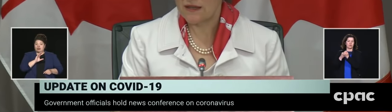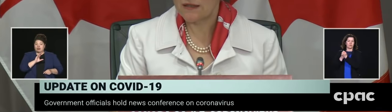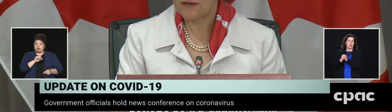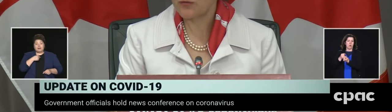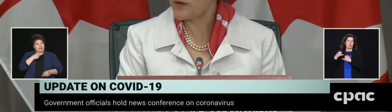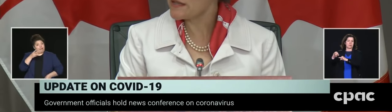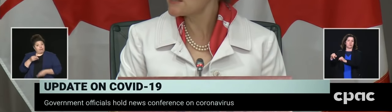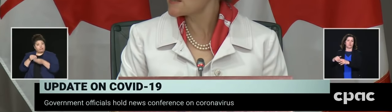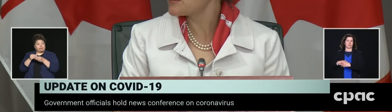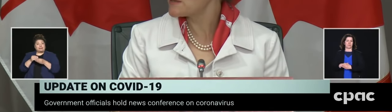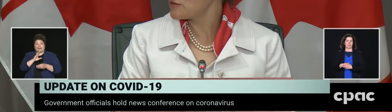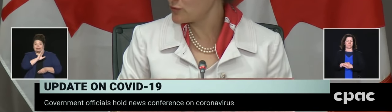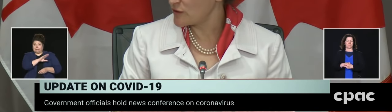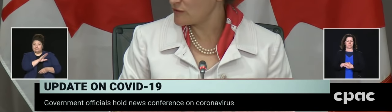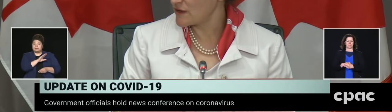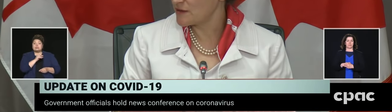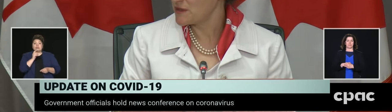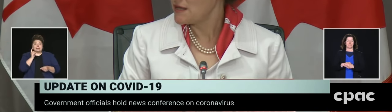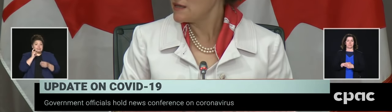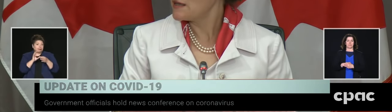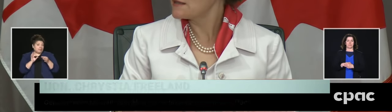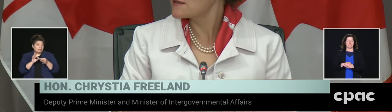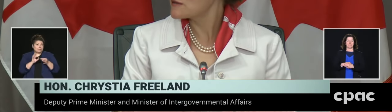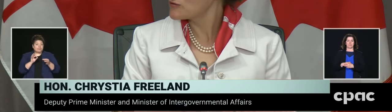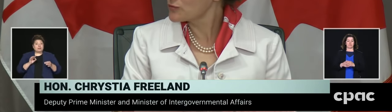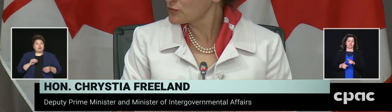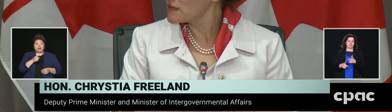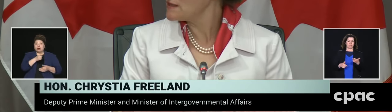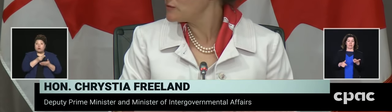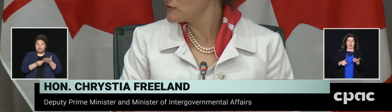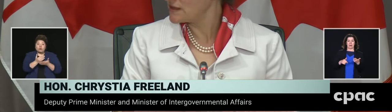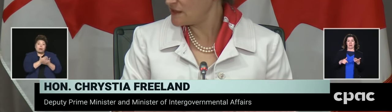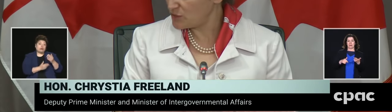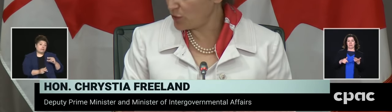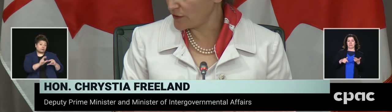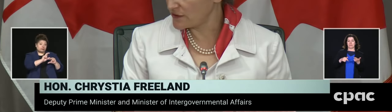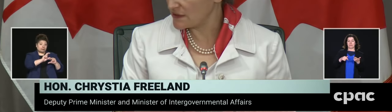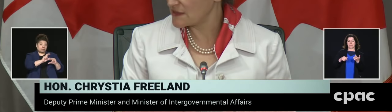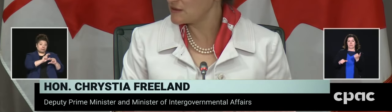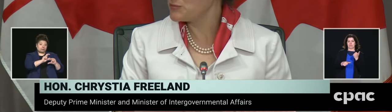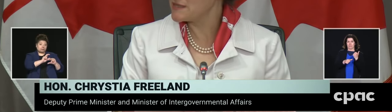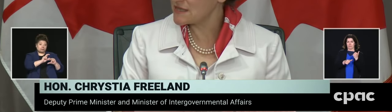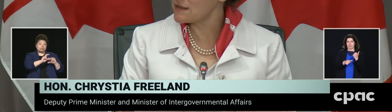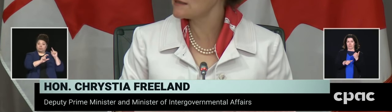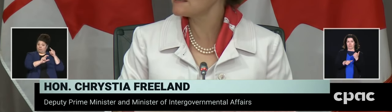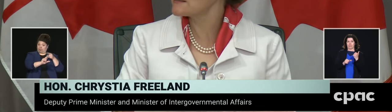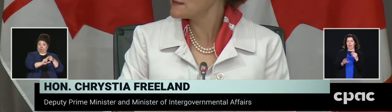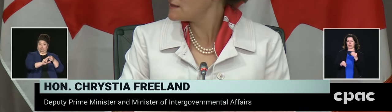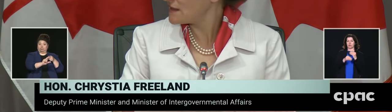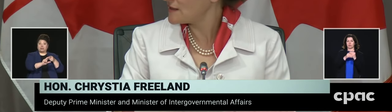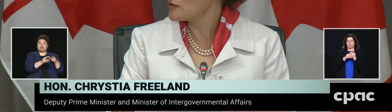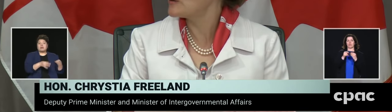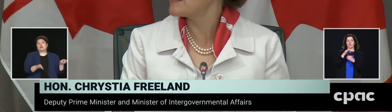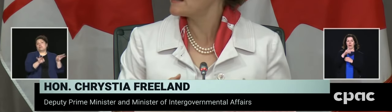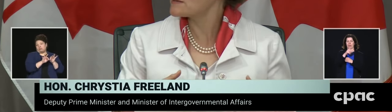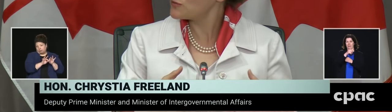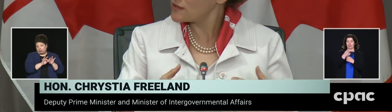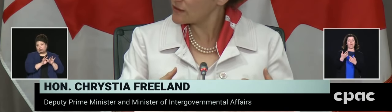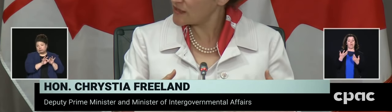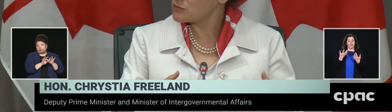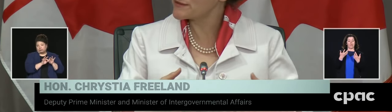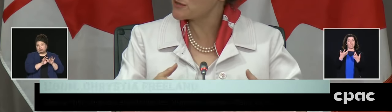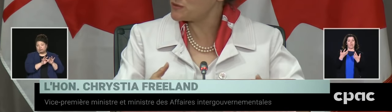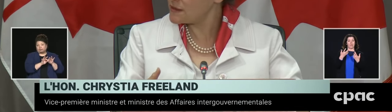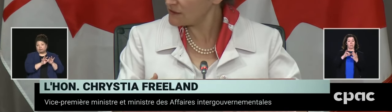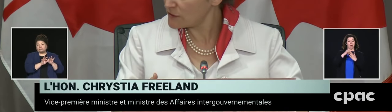the wage subsidy program is really, really important, particularly now as